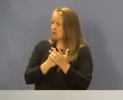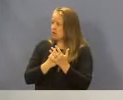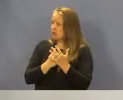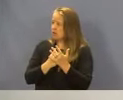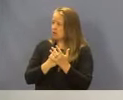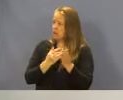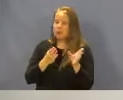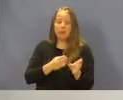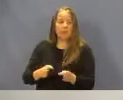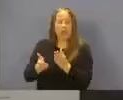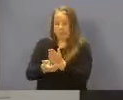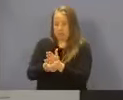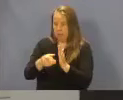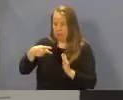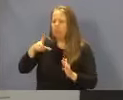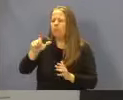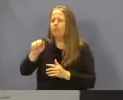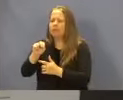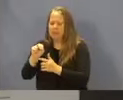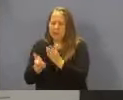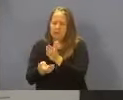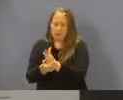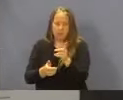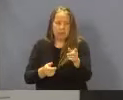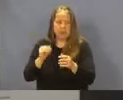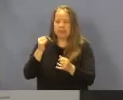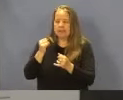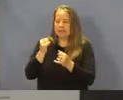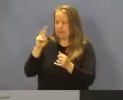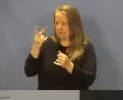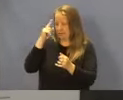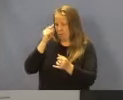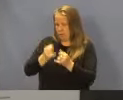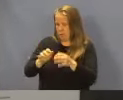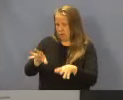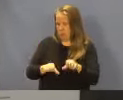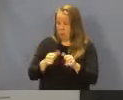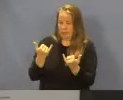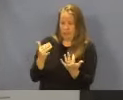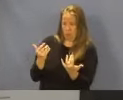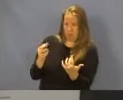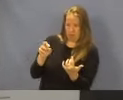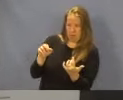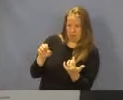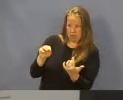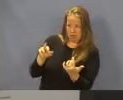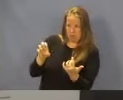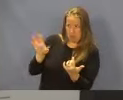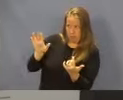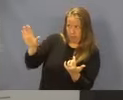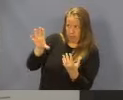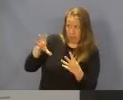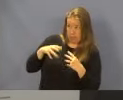plan amendment. Okay. Secondly, for final adoption, and this is also pending Medicare and Medicaid services acceptance,